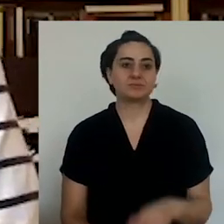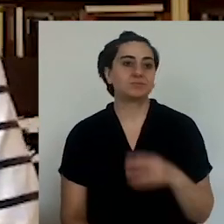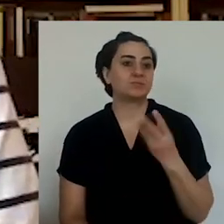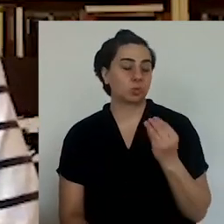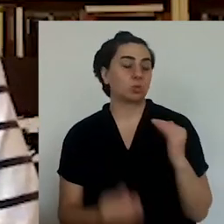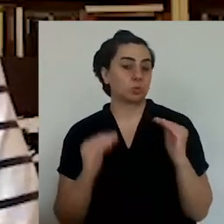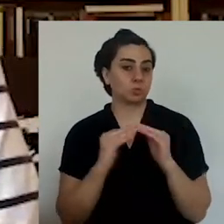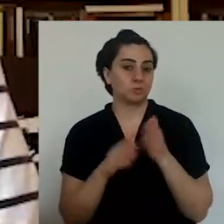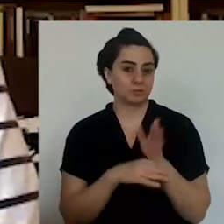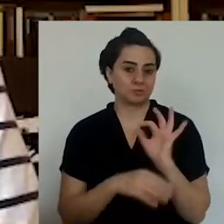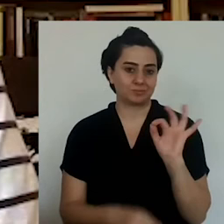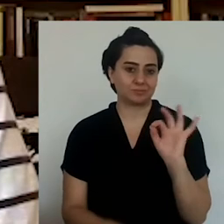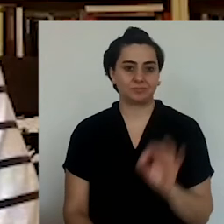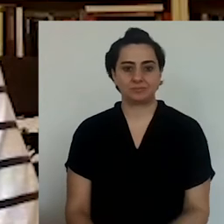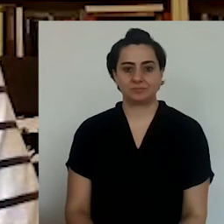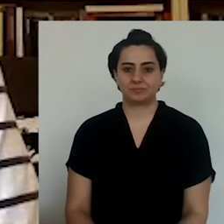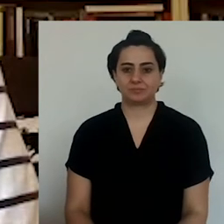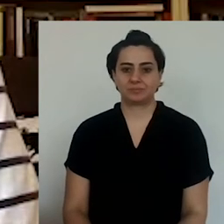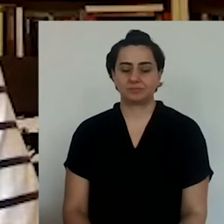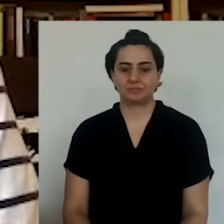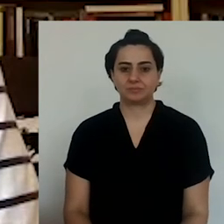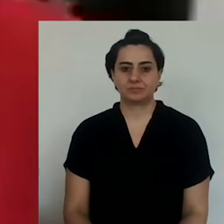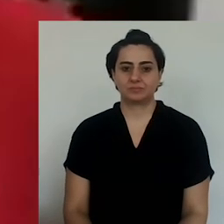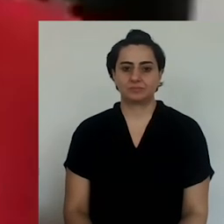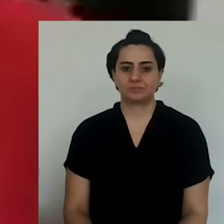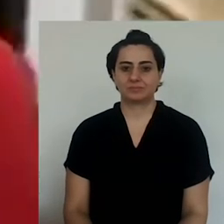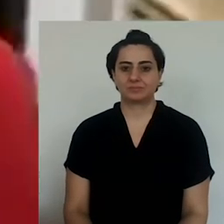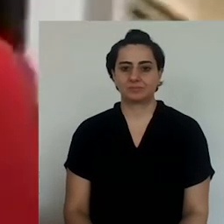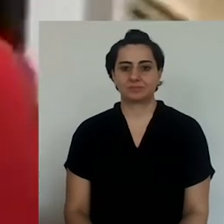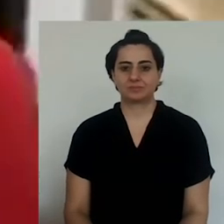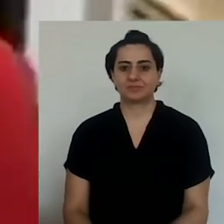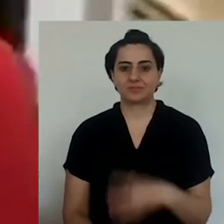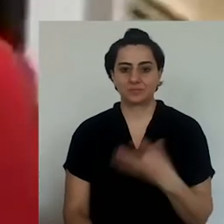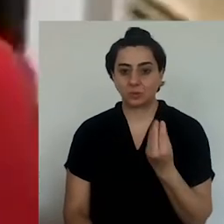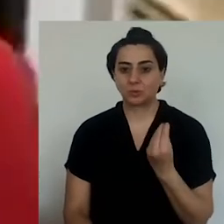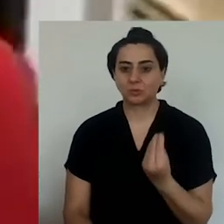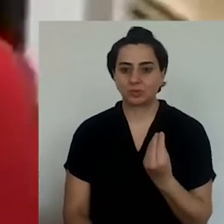and make a sauce with that.